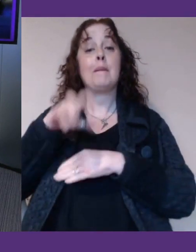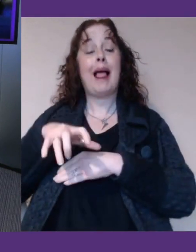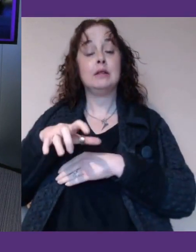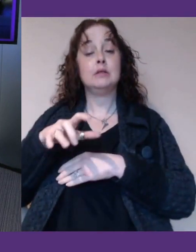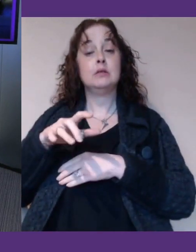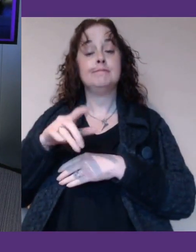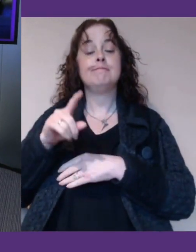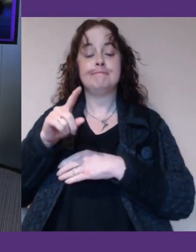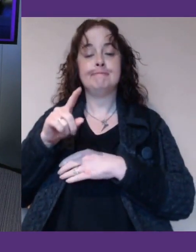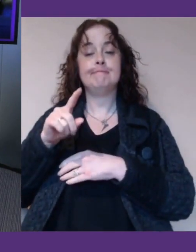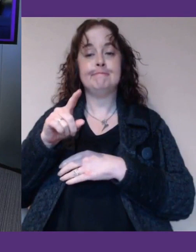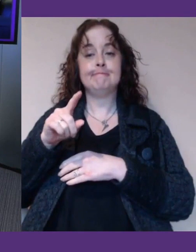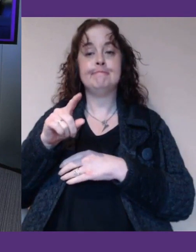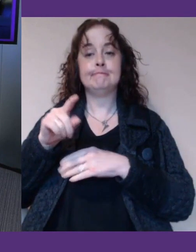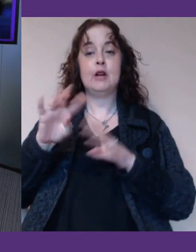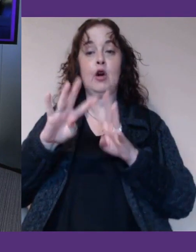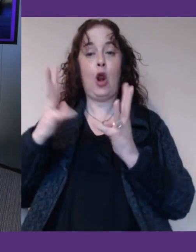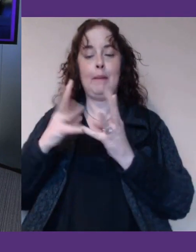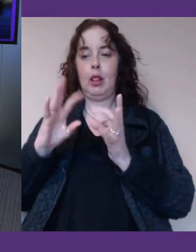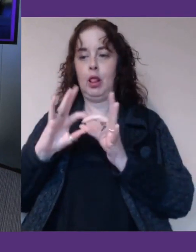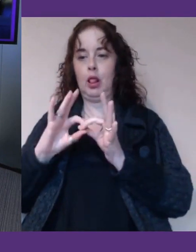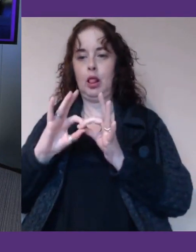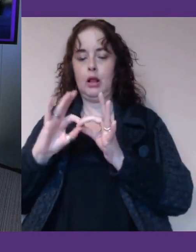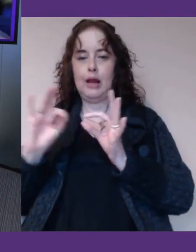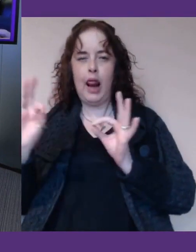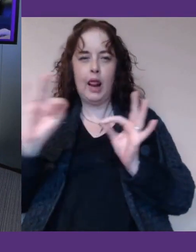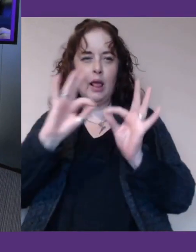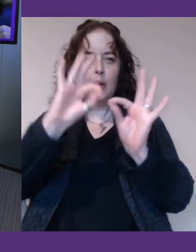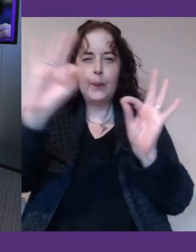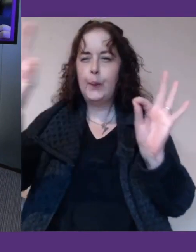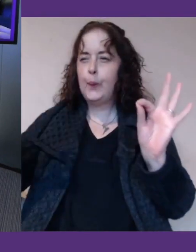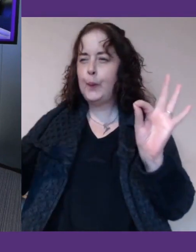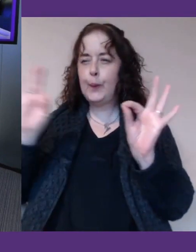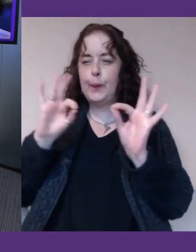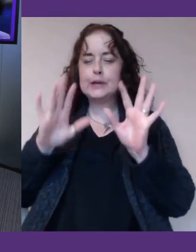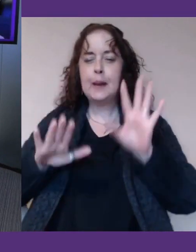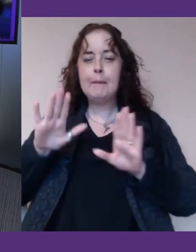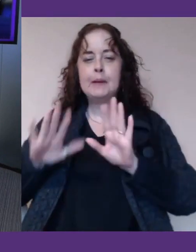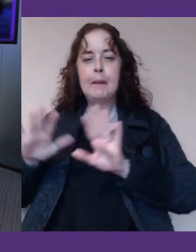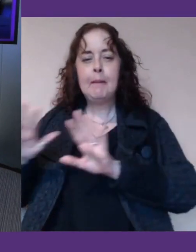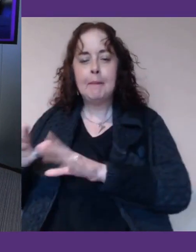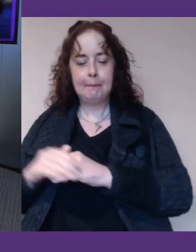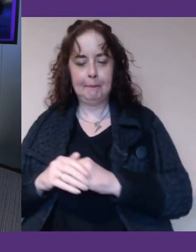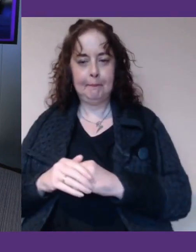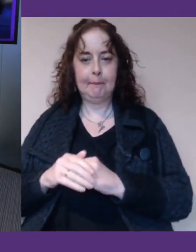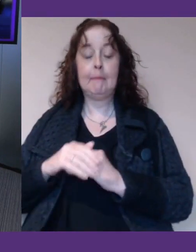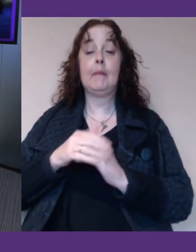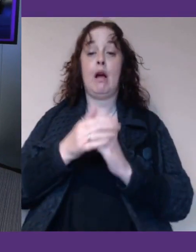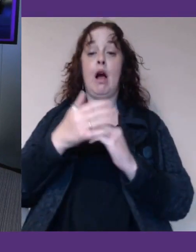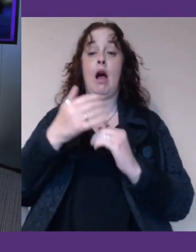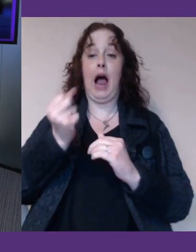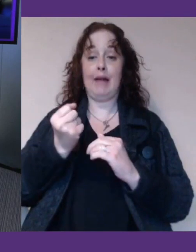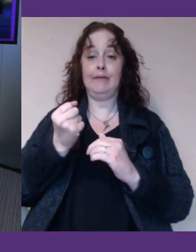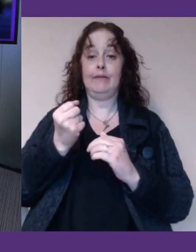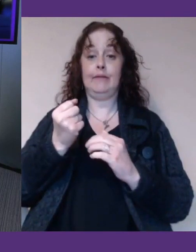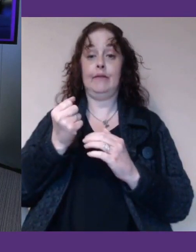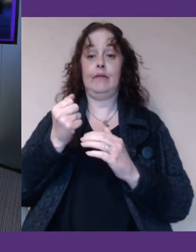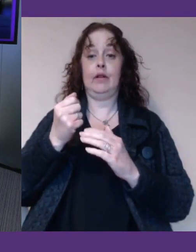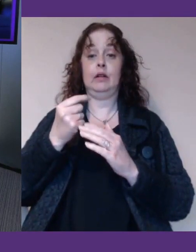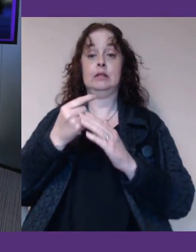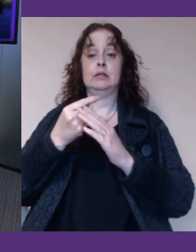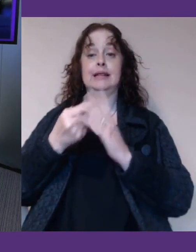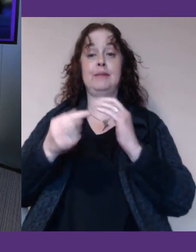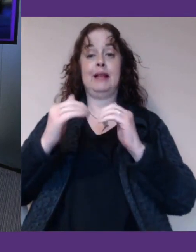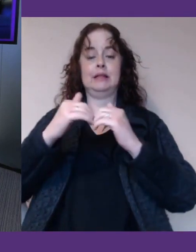a global thread that we all share. You know, we know that there is a tremendous disability divide in terms